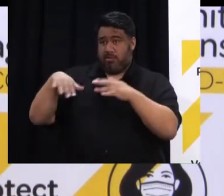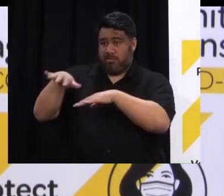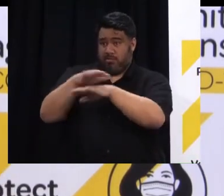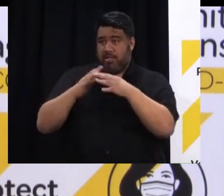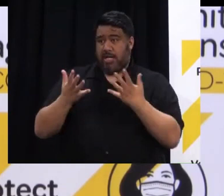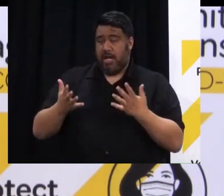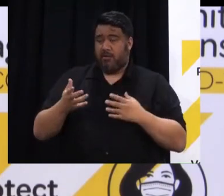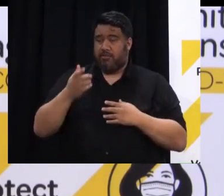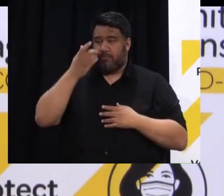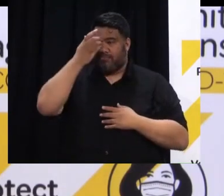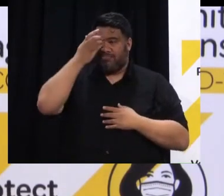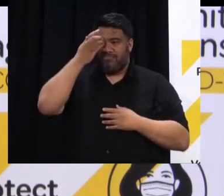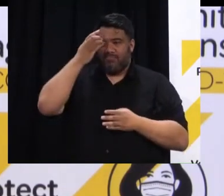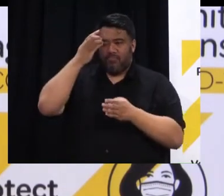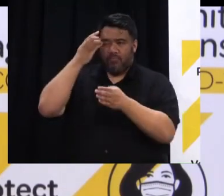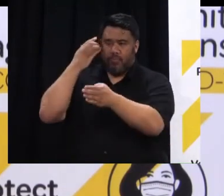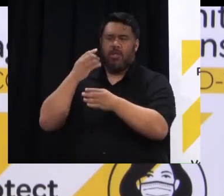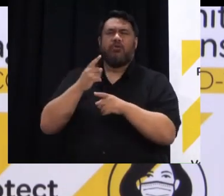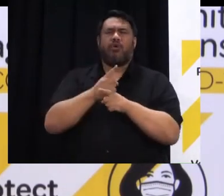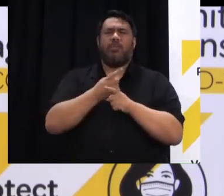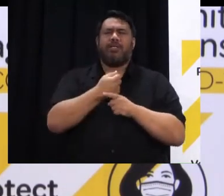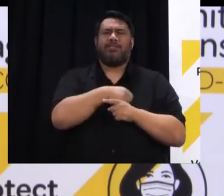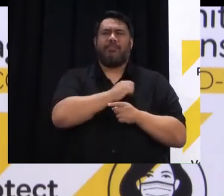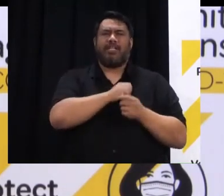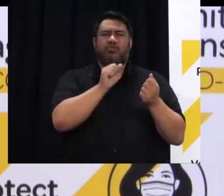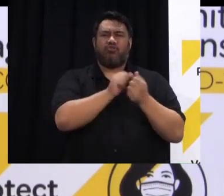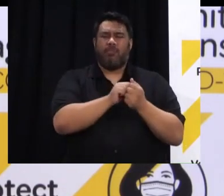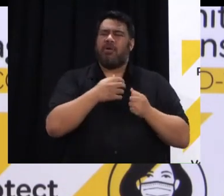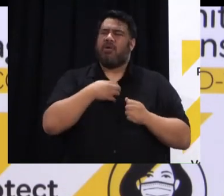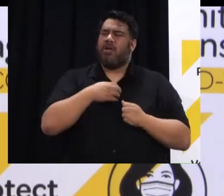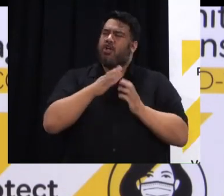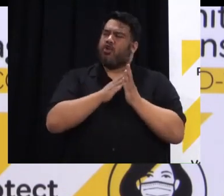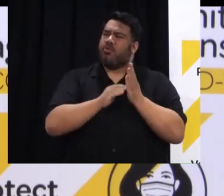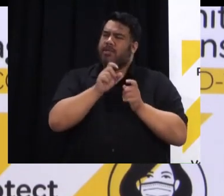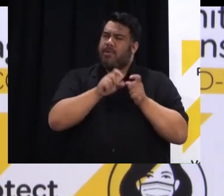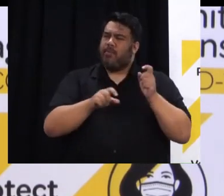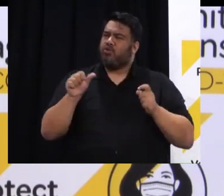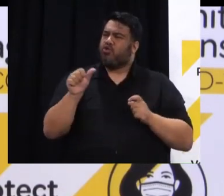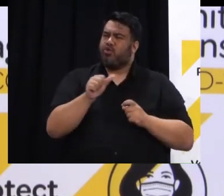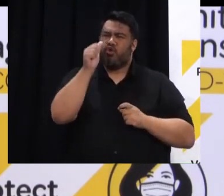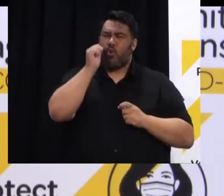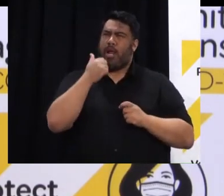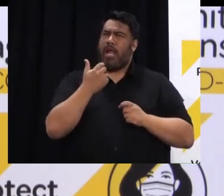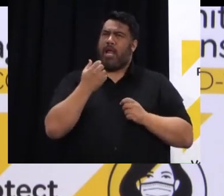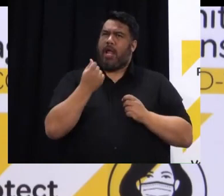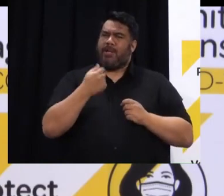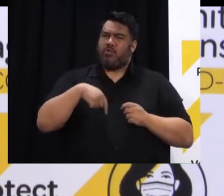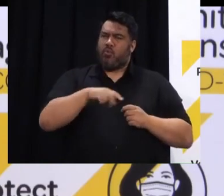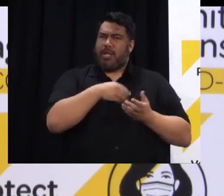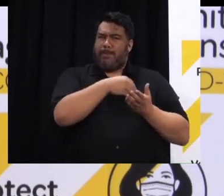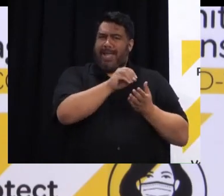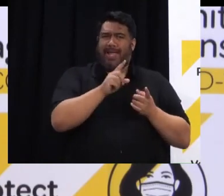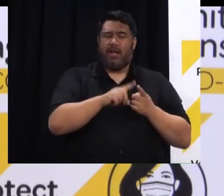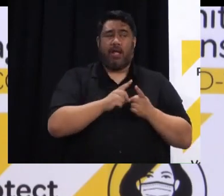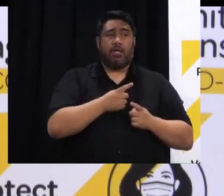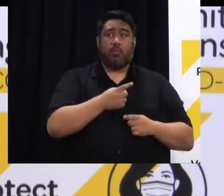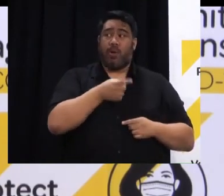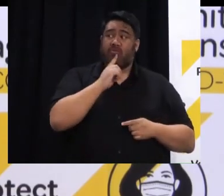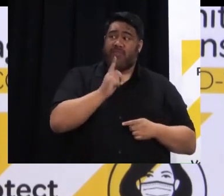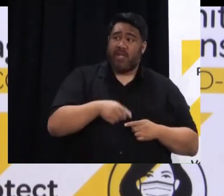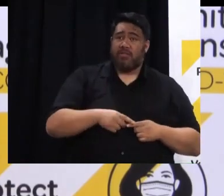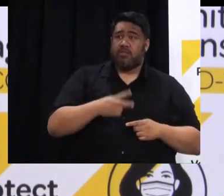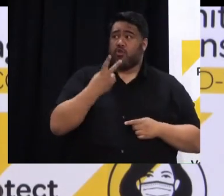the Spain deal shouldn't you get a bit of a ballpark idea of how much we've paid so the hundreds of thousands millions of millions